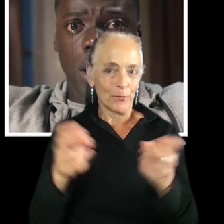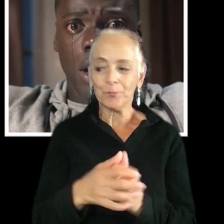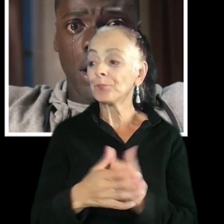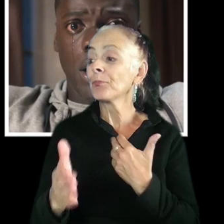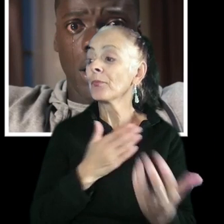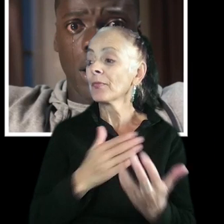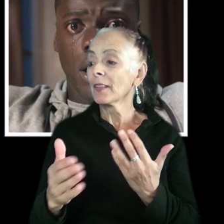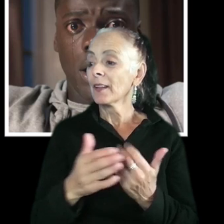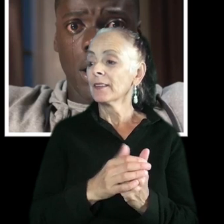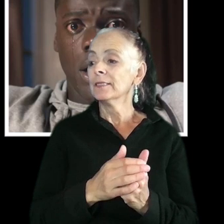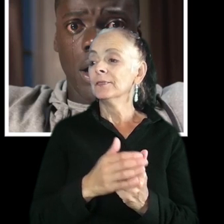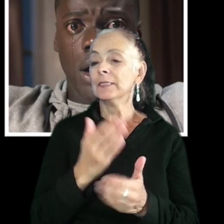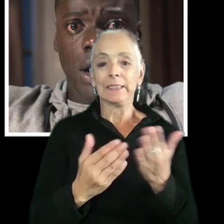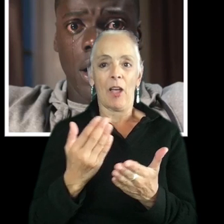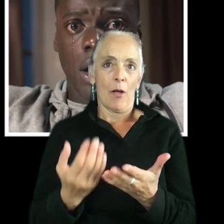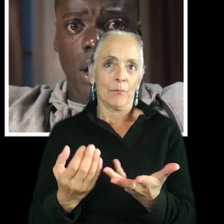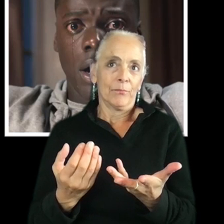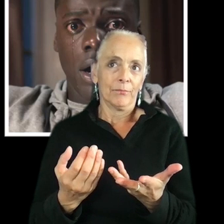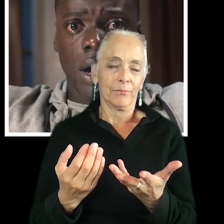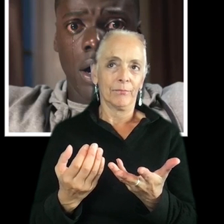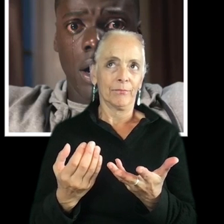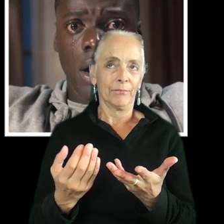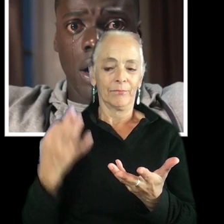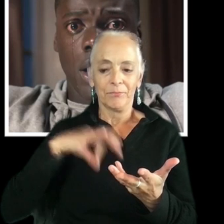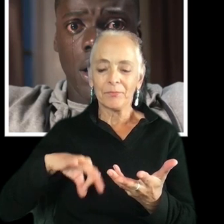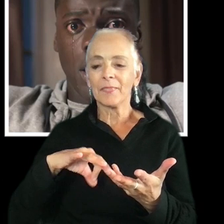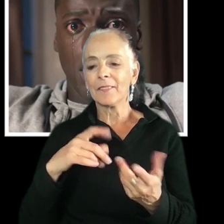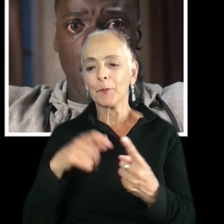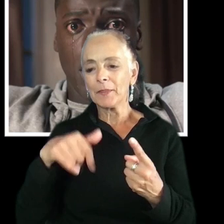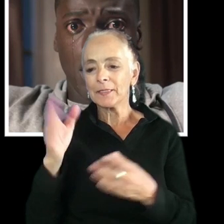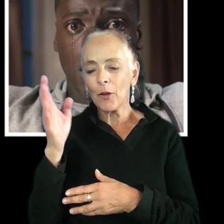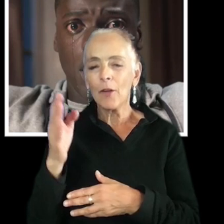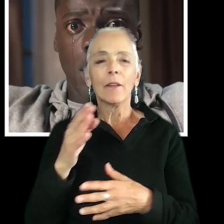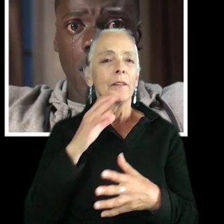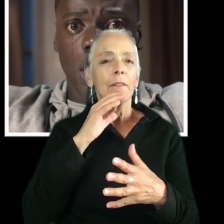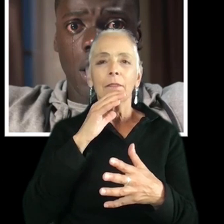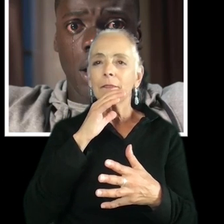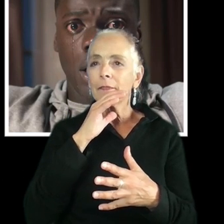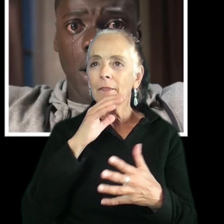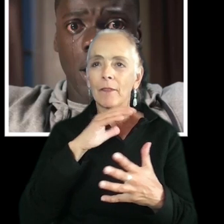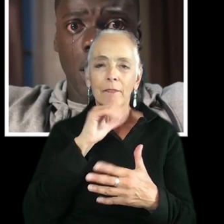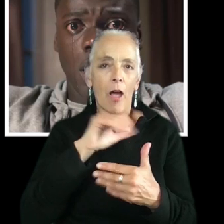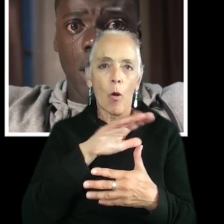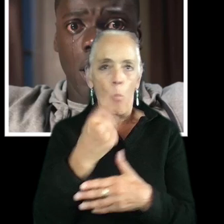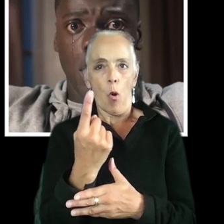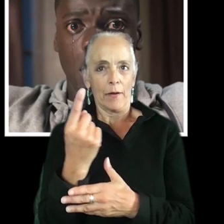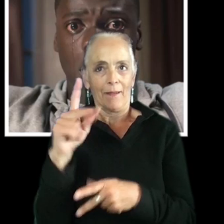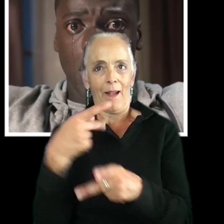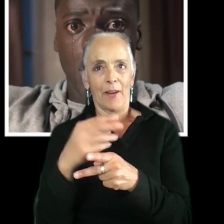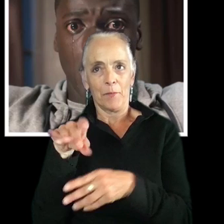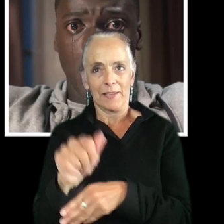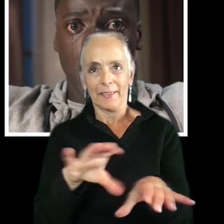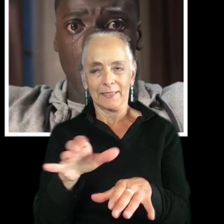you know, from this part of the talk. So, regardless of the media, not one piece of horror does it the same. The art, the art, my apologies, of scaring